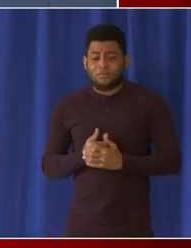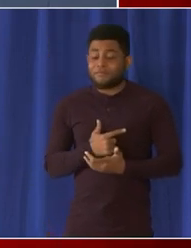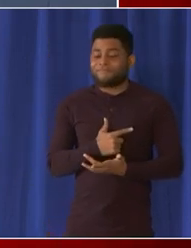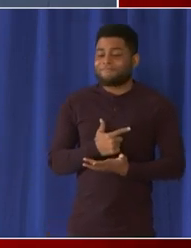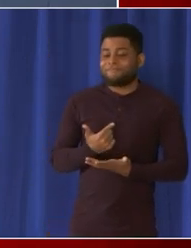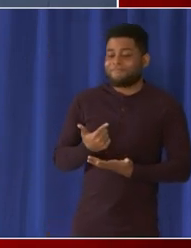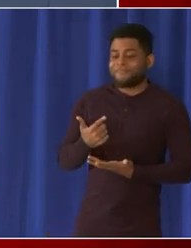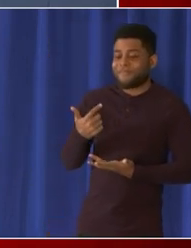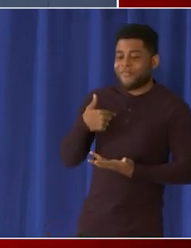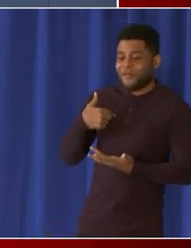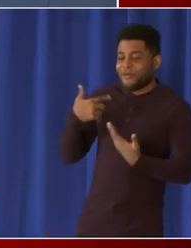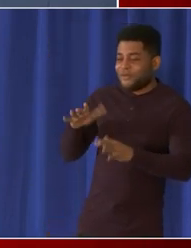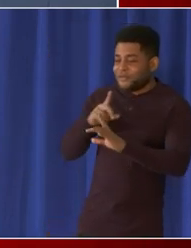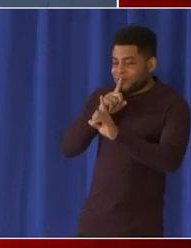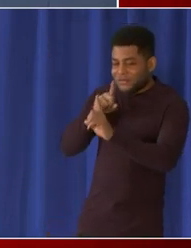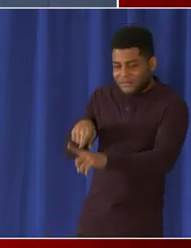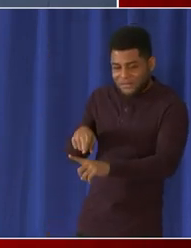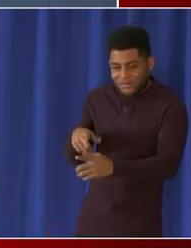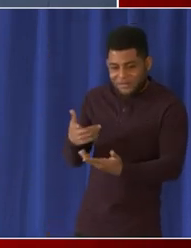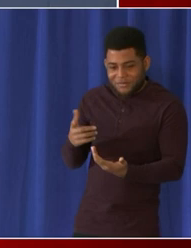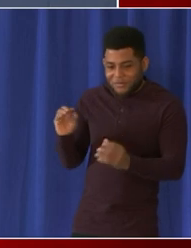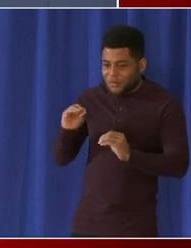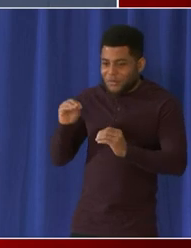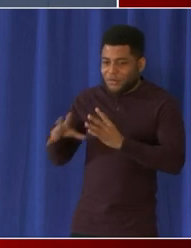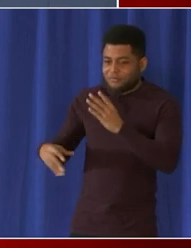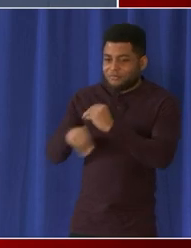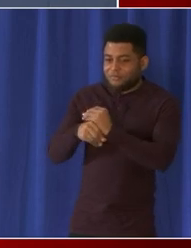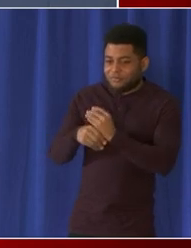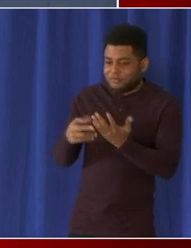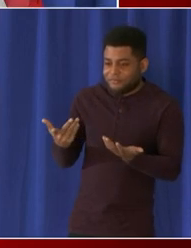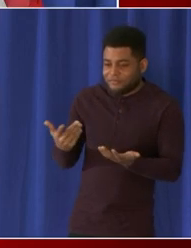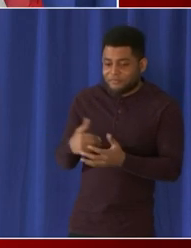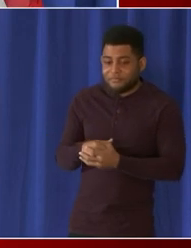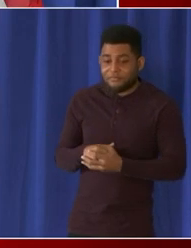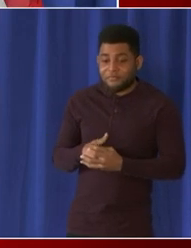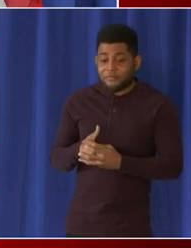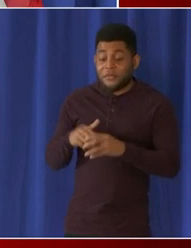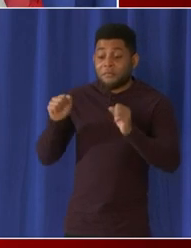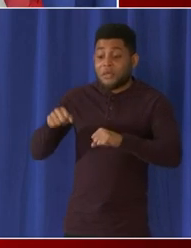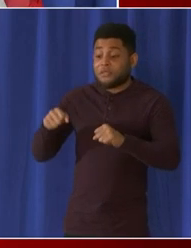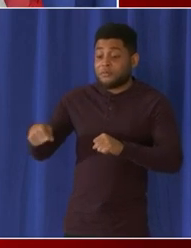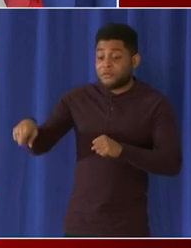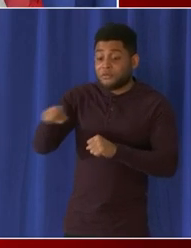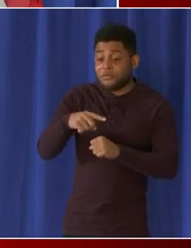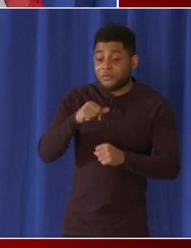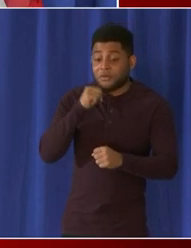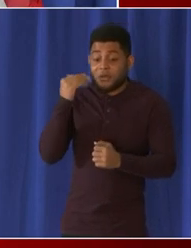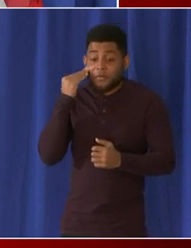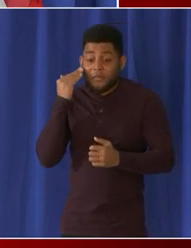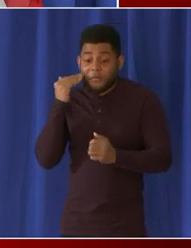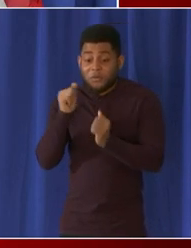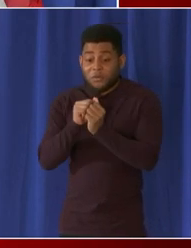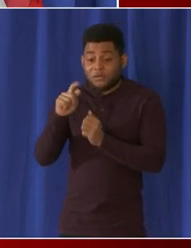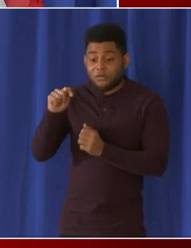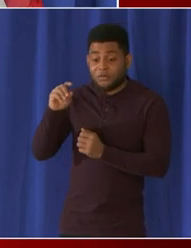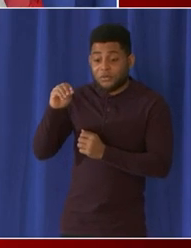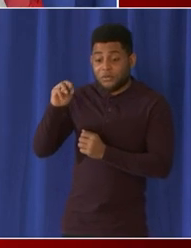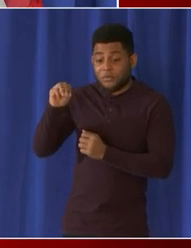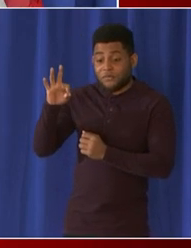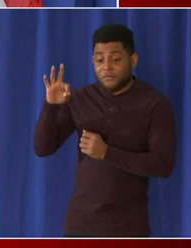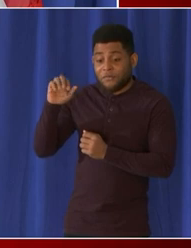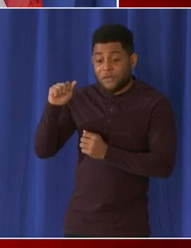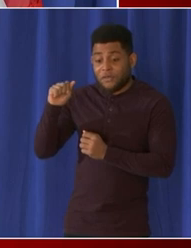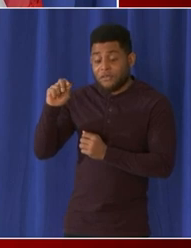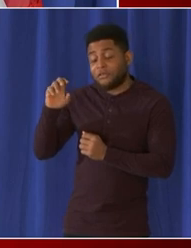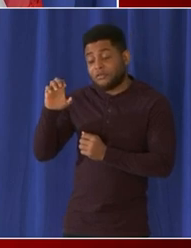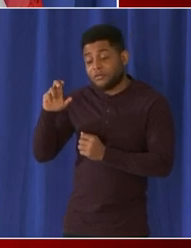answered that question um many people maybe perhaps you aren't familiar with tom faust and uh his leadership of